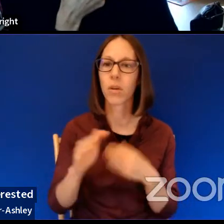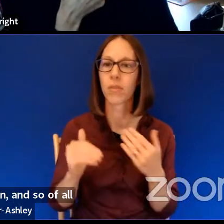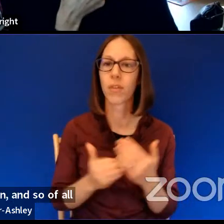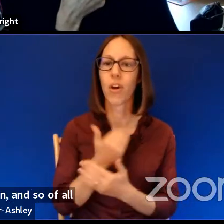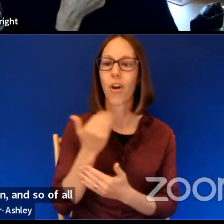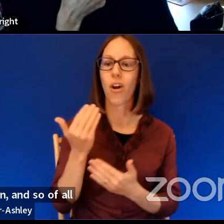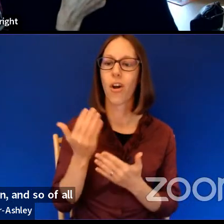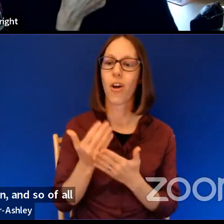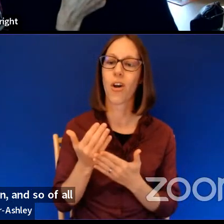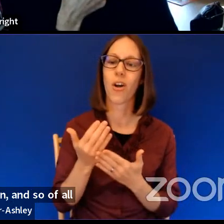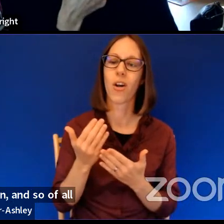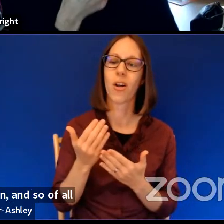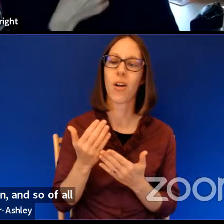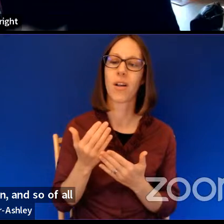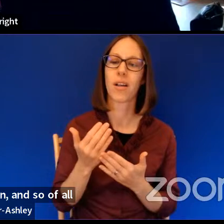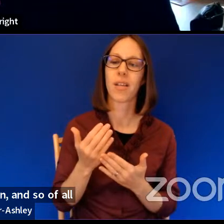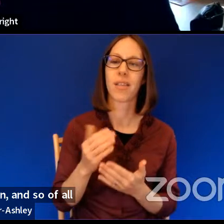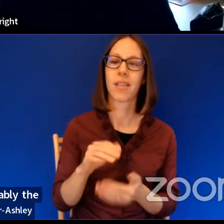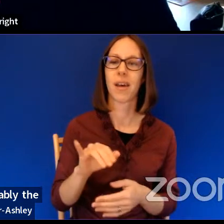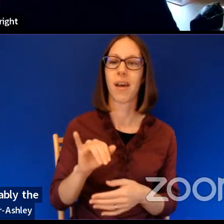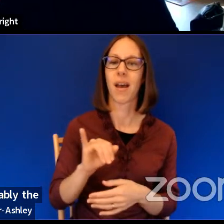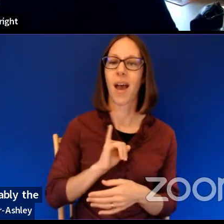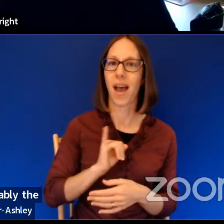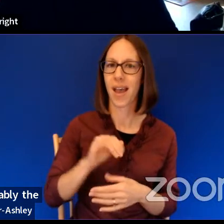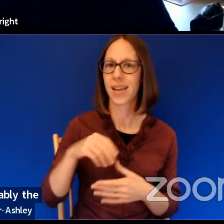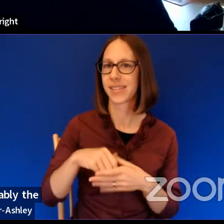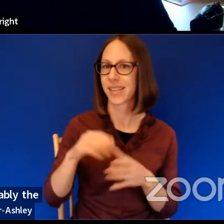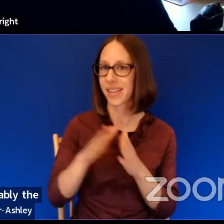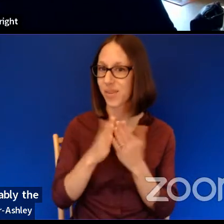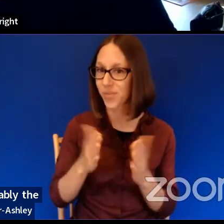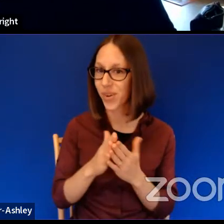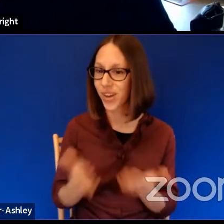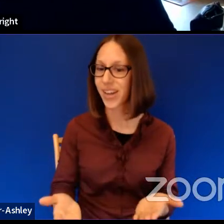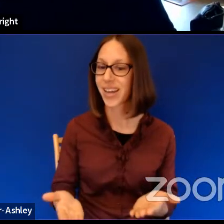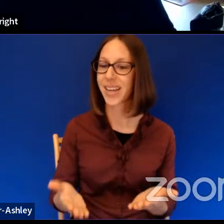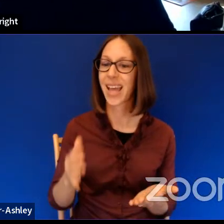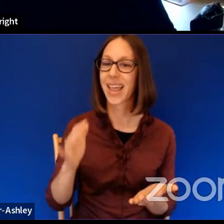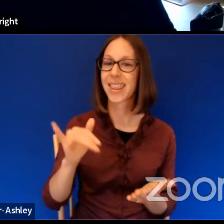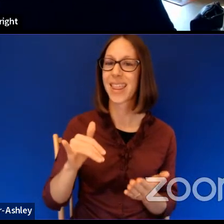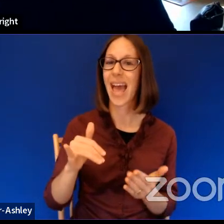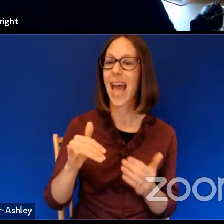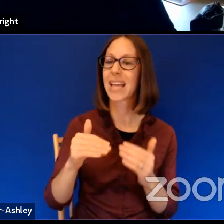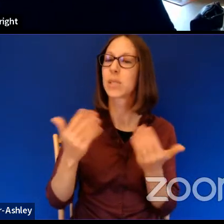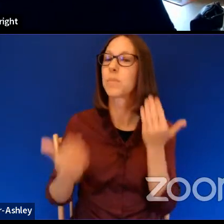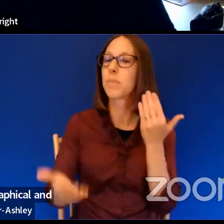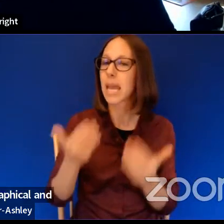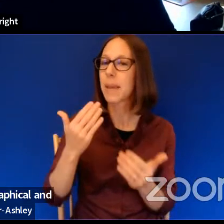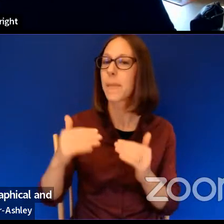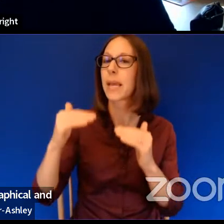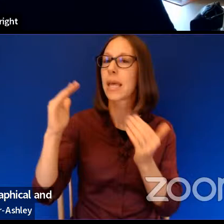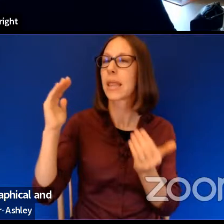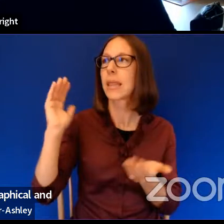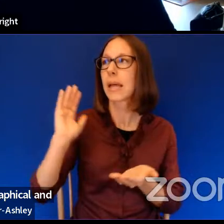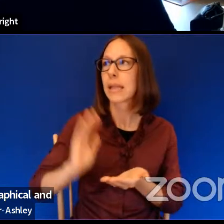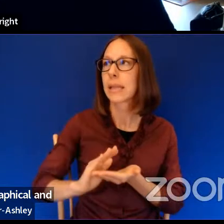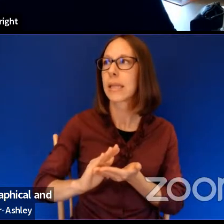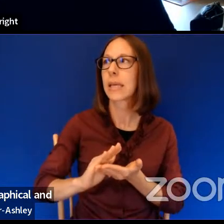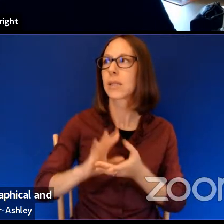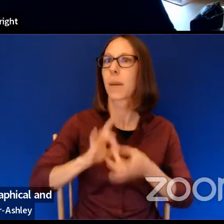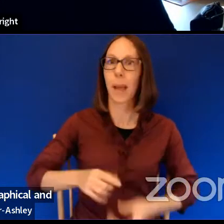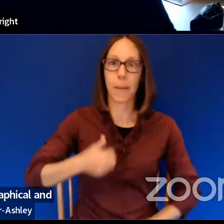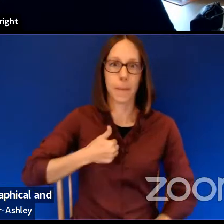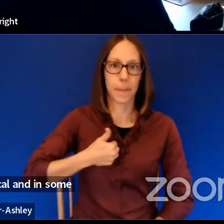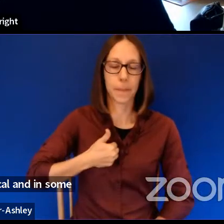in the book, that's probably the least autobiographical in some sense. But I also think that's important,